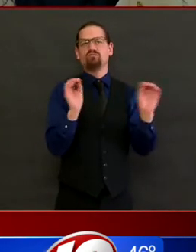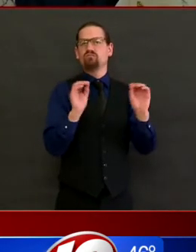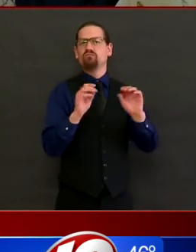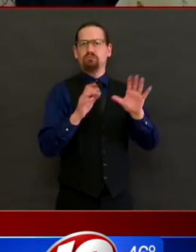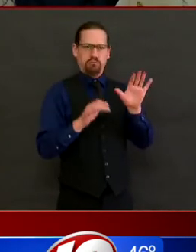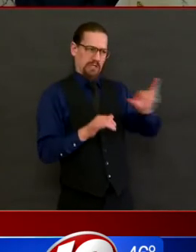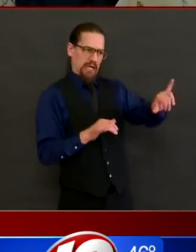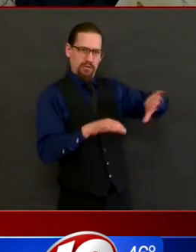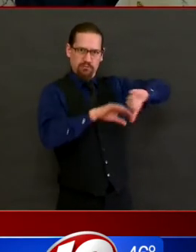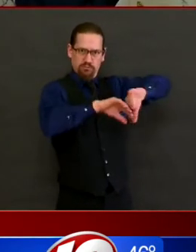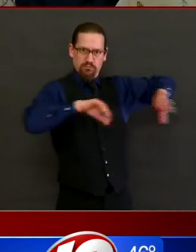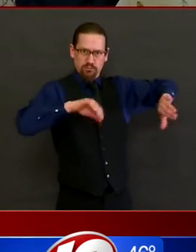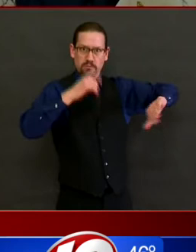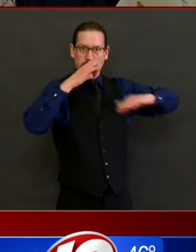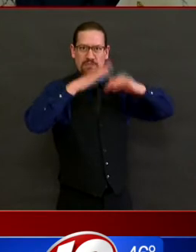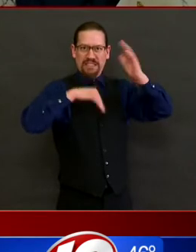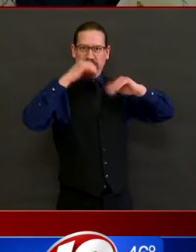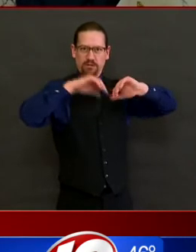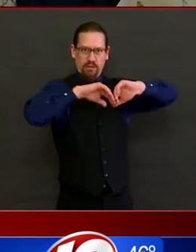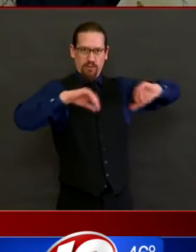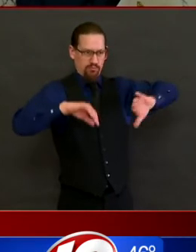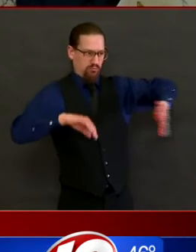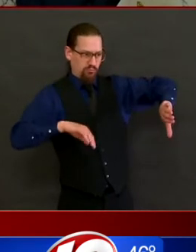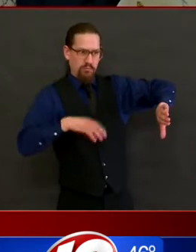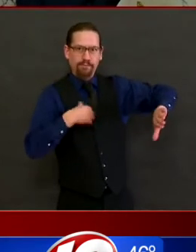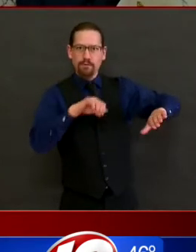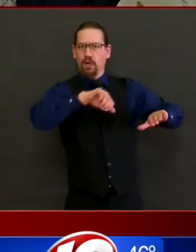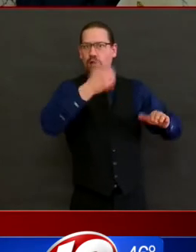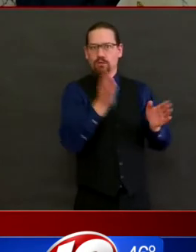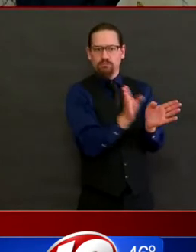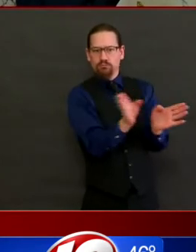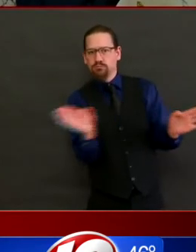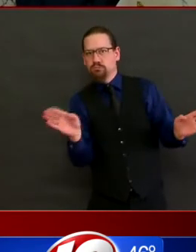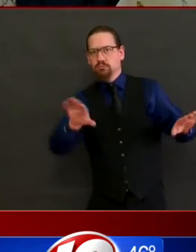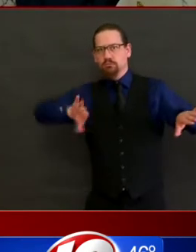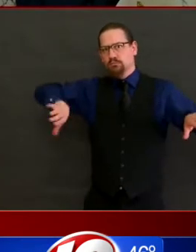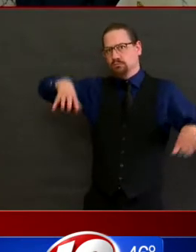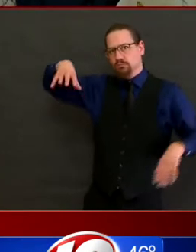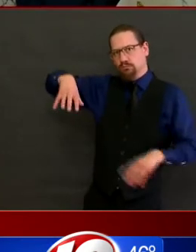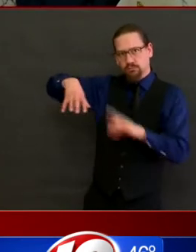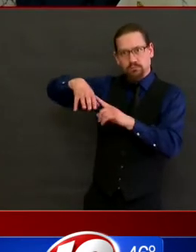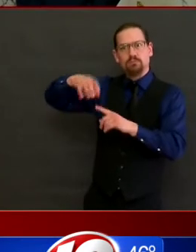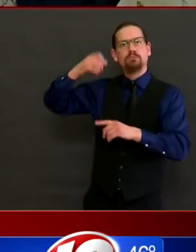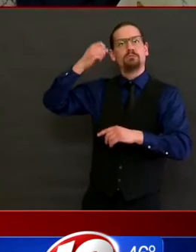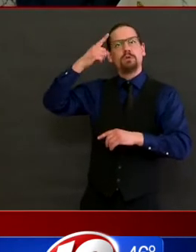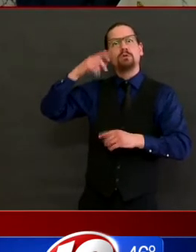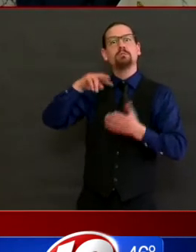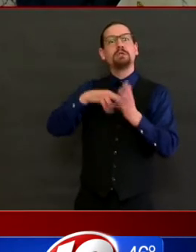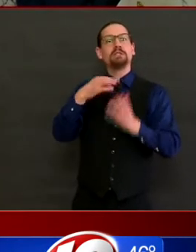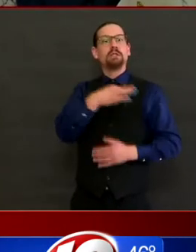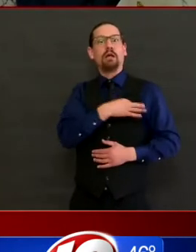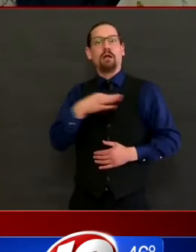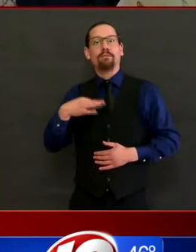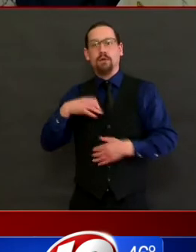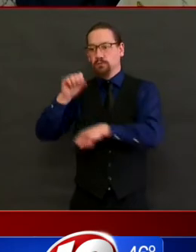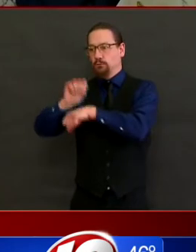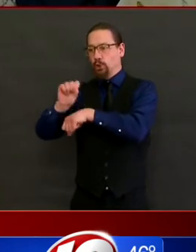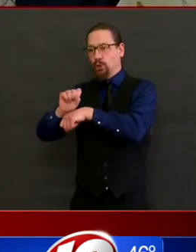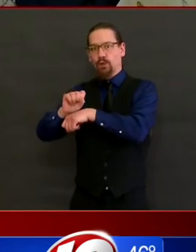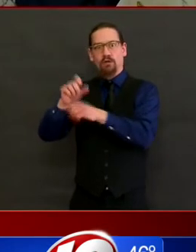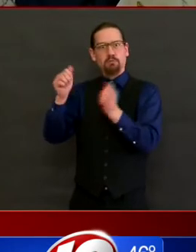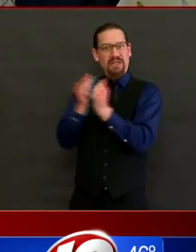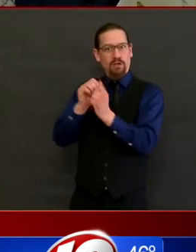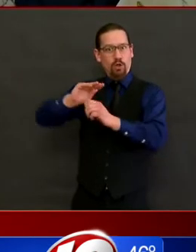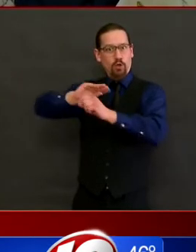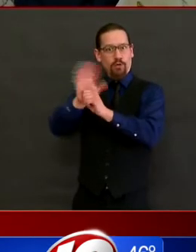are able to continue to care for them. They will not have contact with any of the residents who have